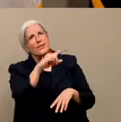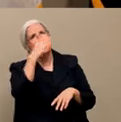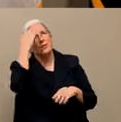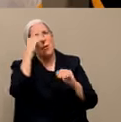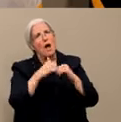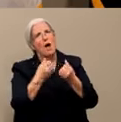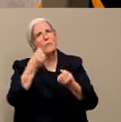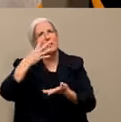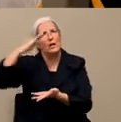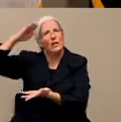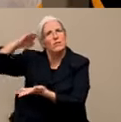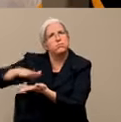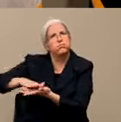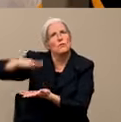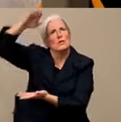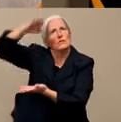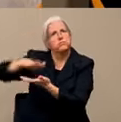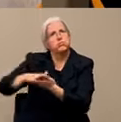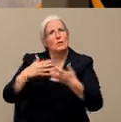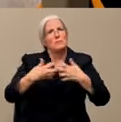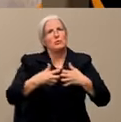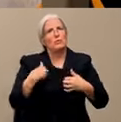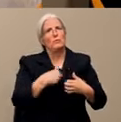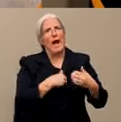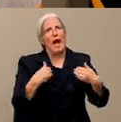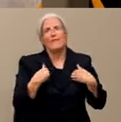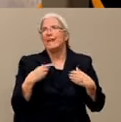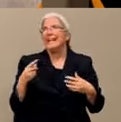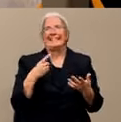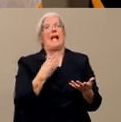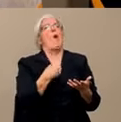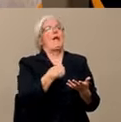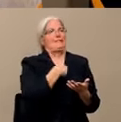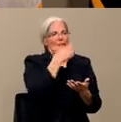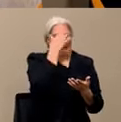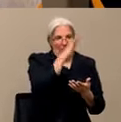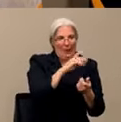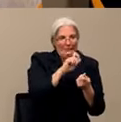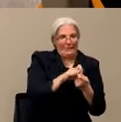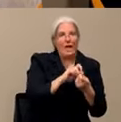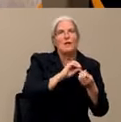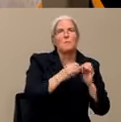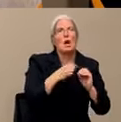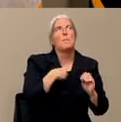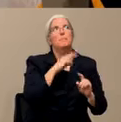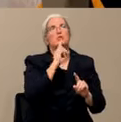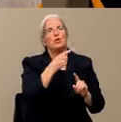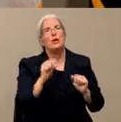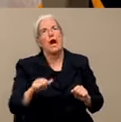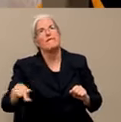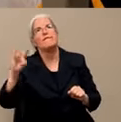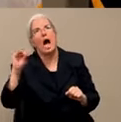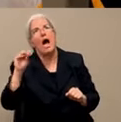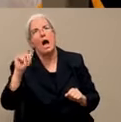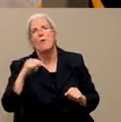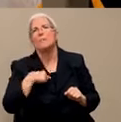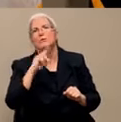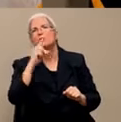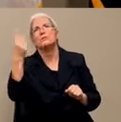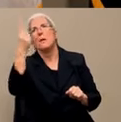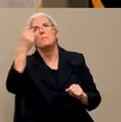I'm sure someone knows, but I actually don't have that number. But I'm sure it is known. Great. Thank you.